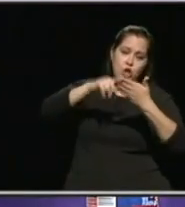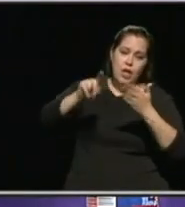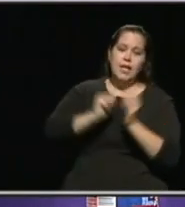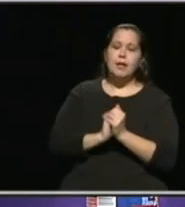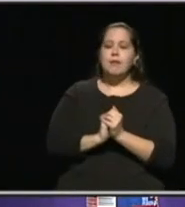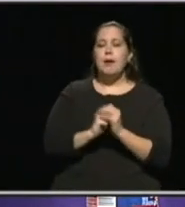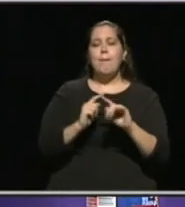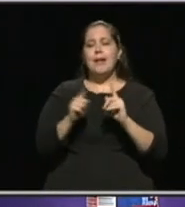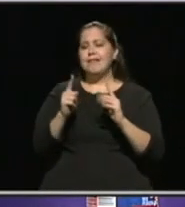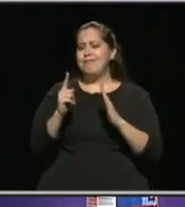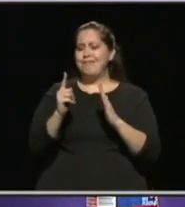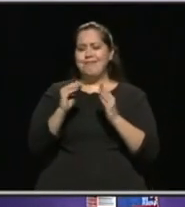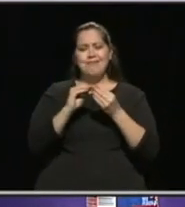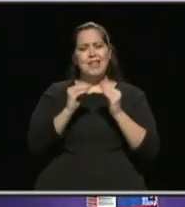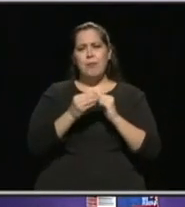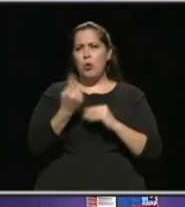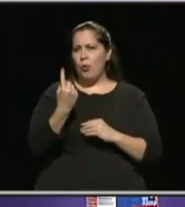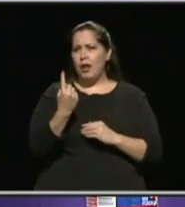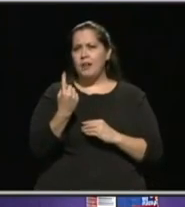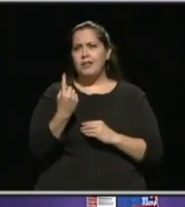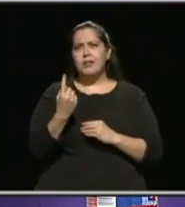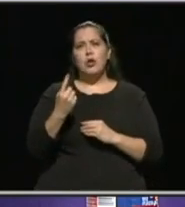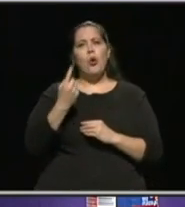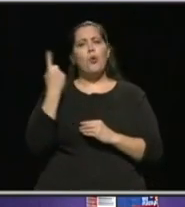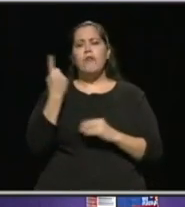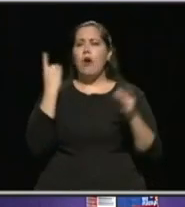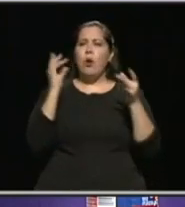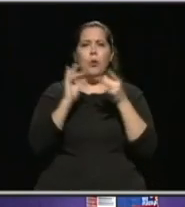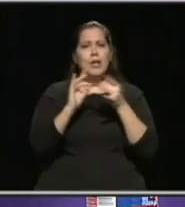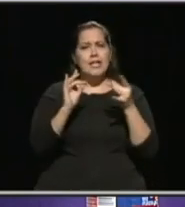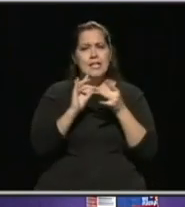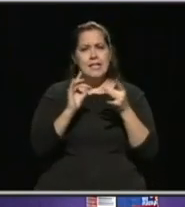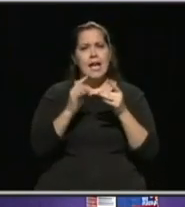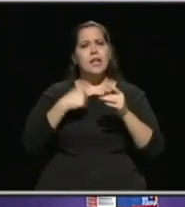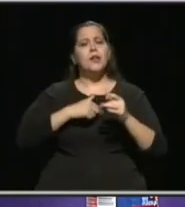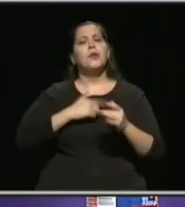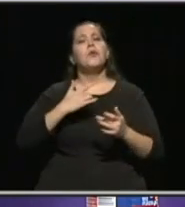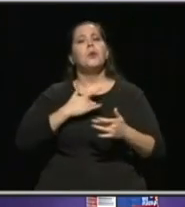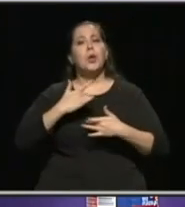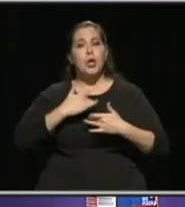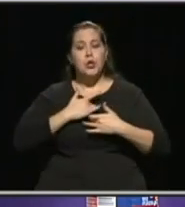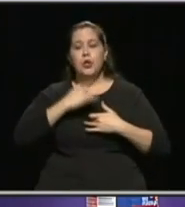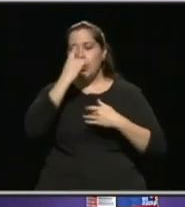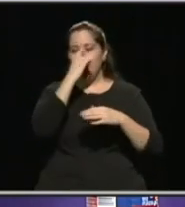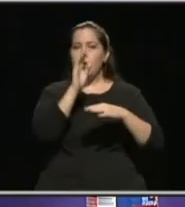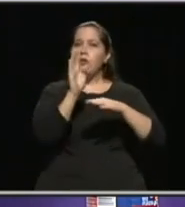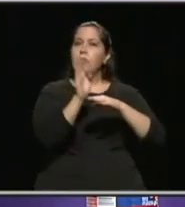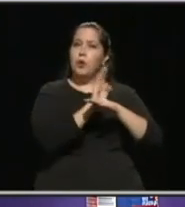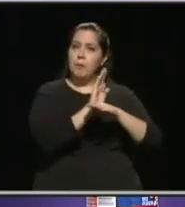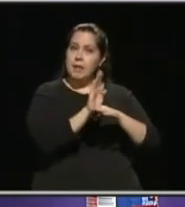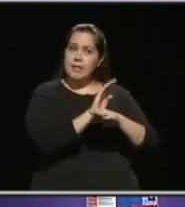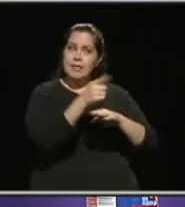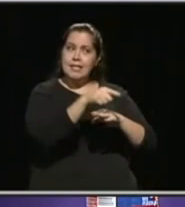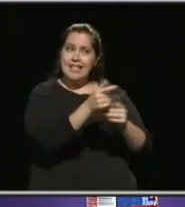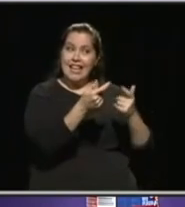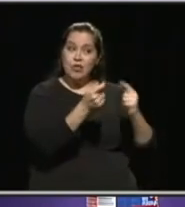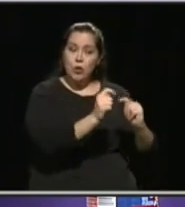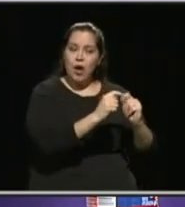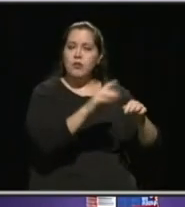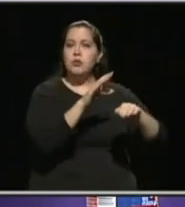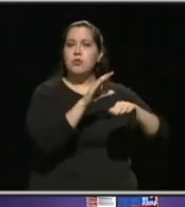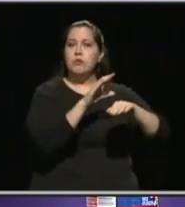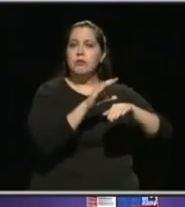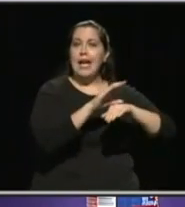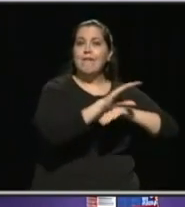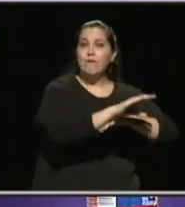But number one, we've always stated that we were concerned for the businesses that tried to enforce this,